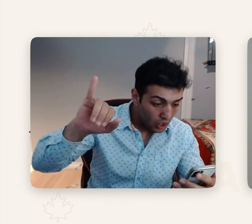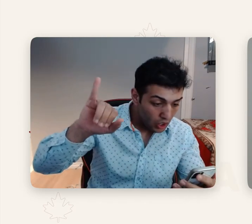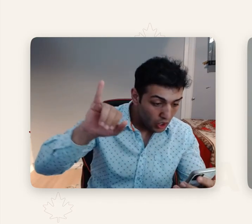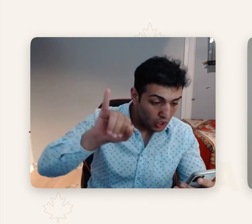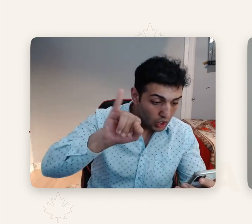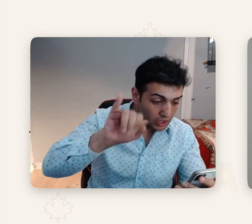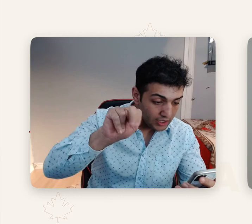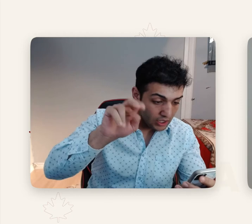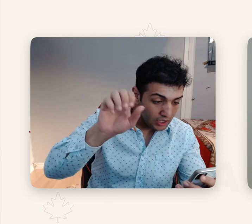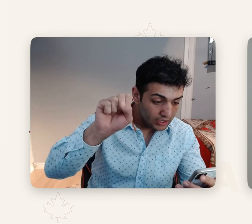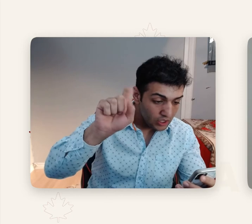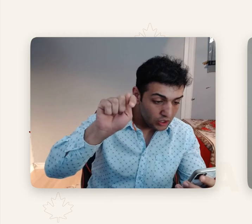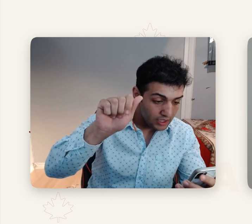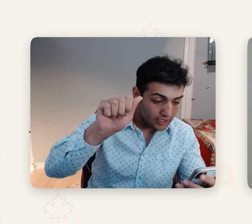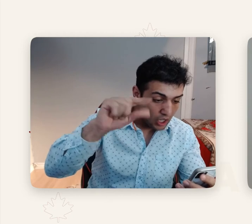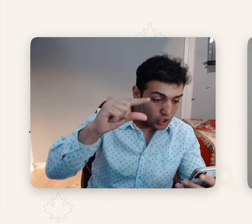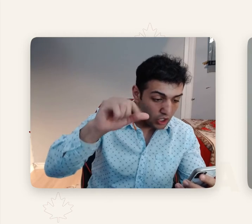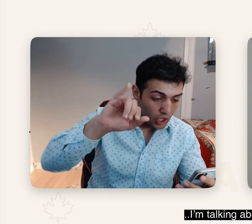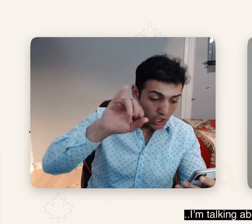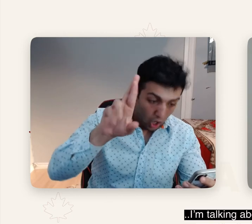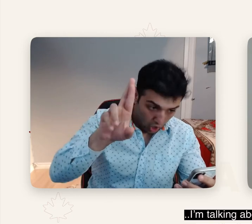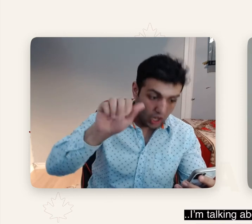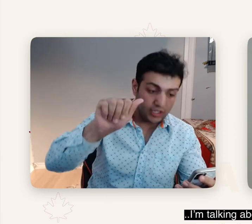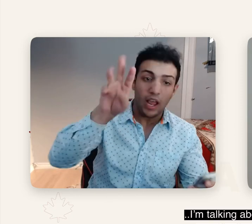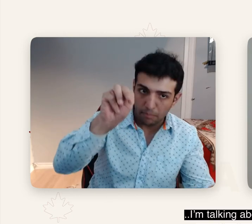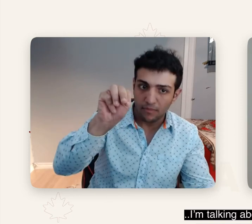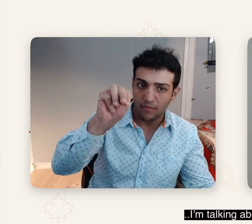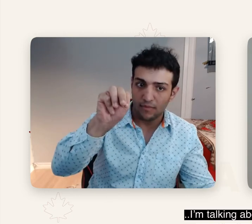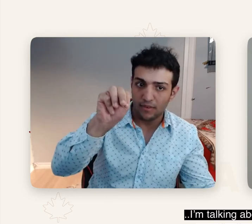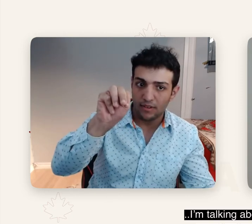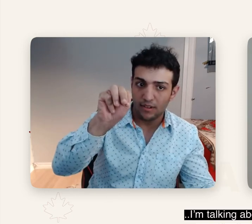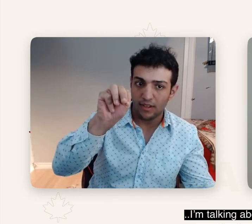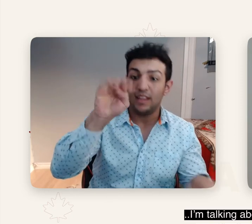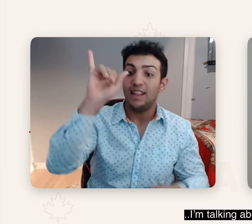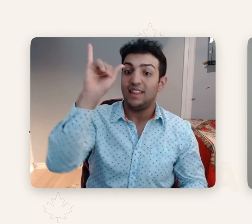I'm talking about specifically